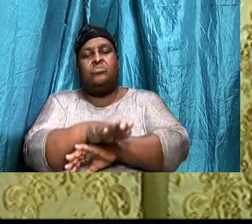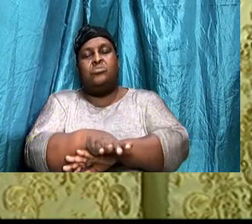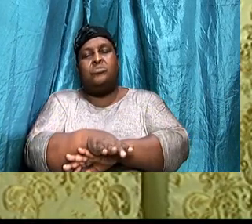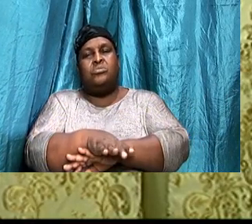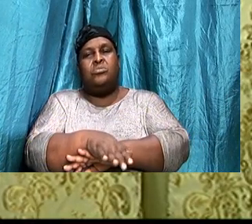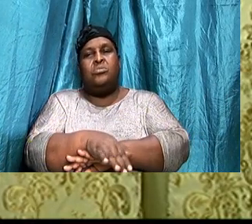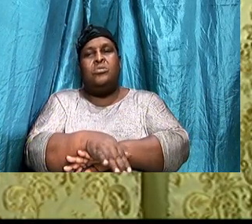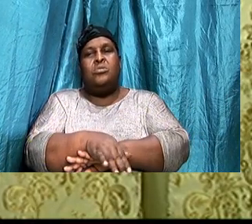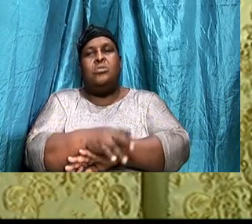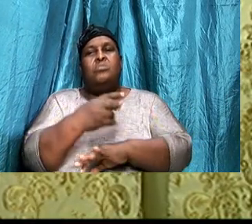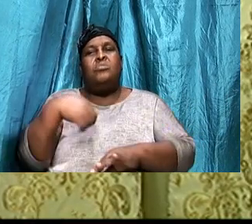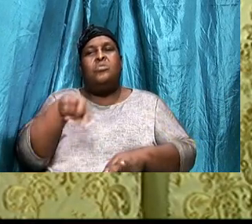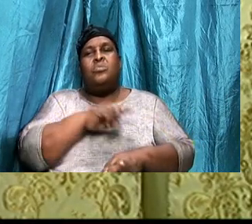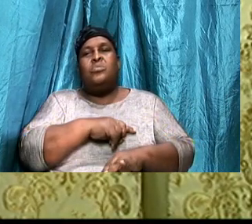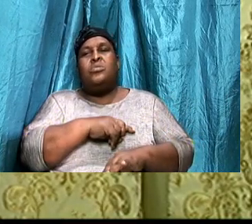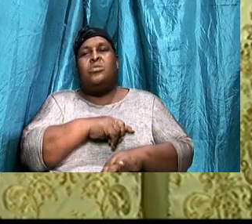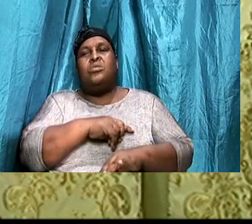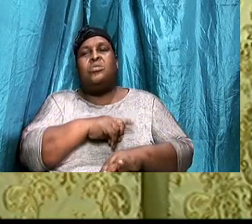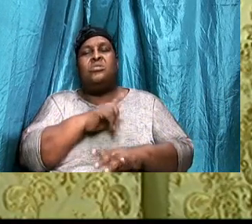But we are going to talk about,